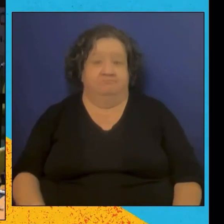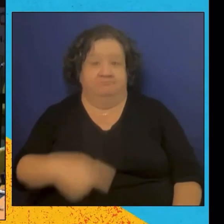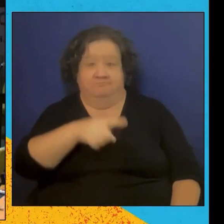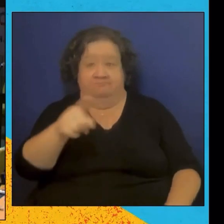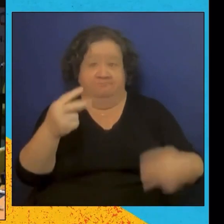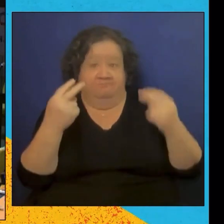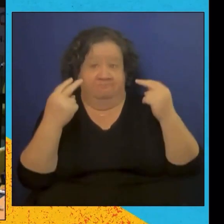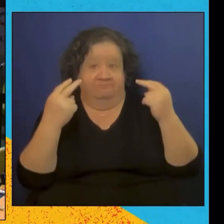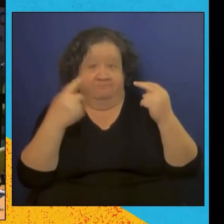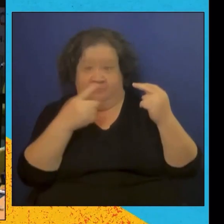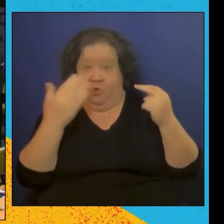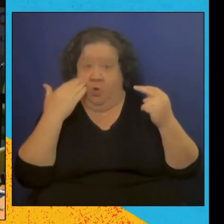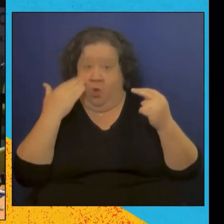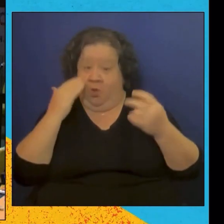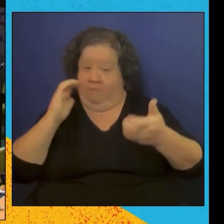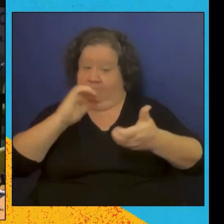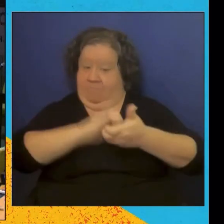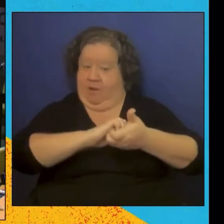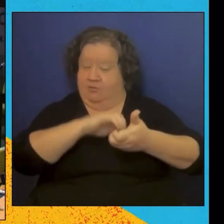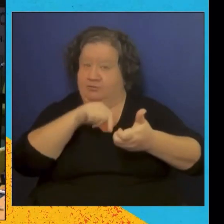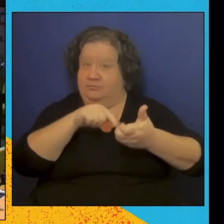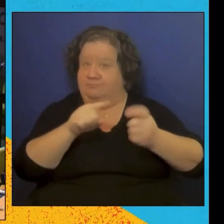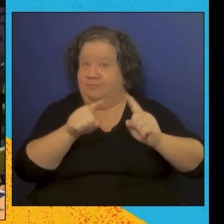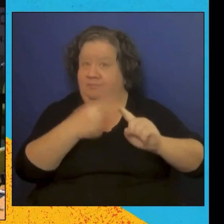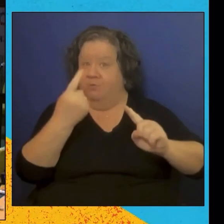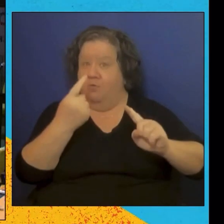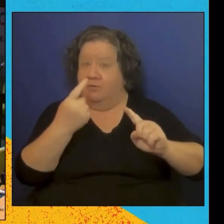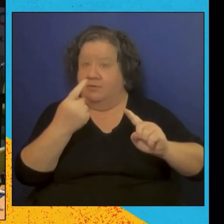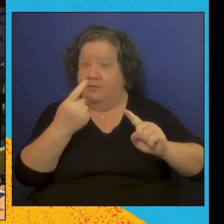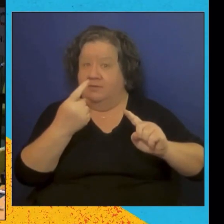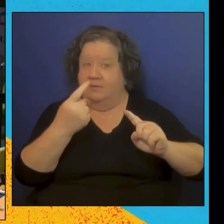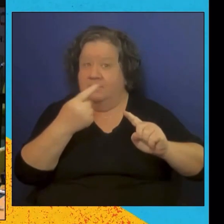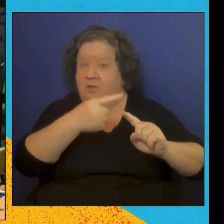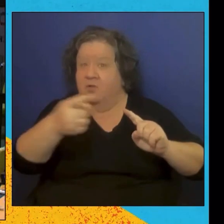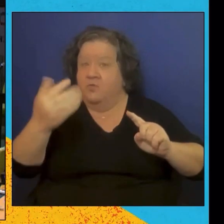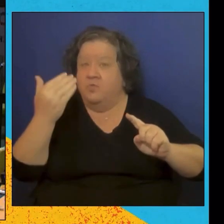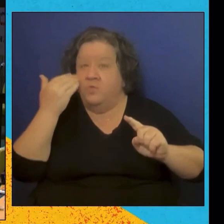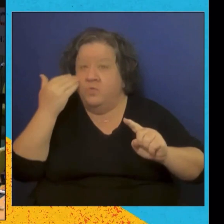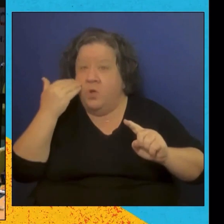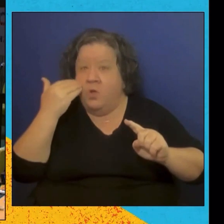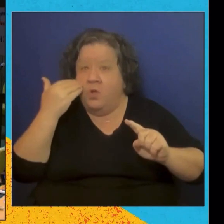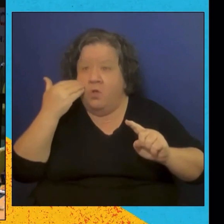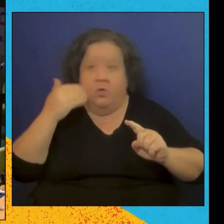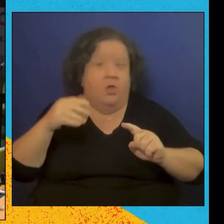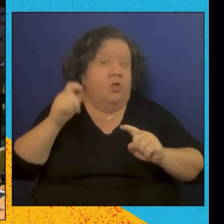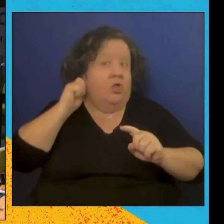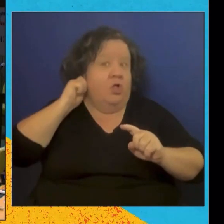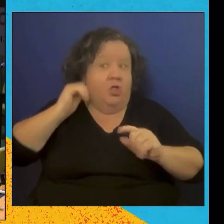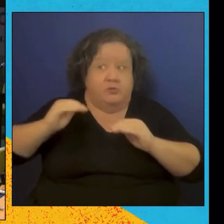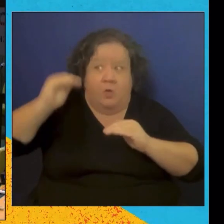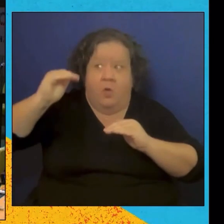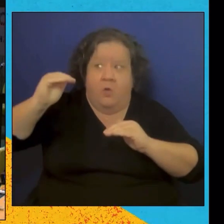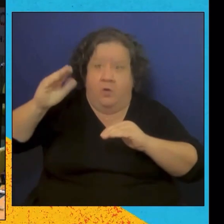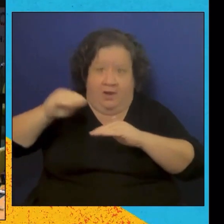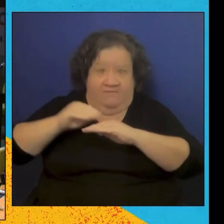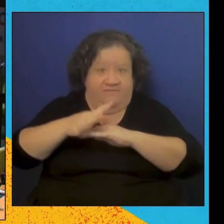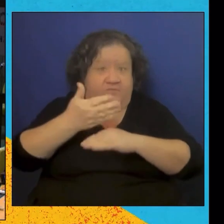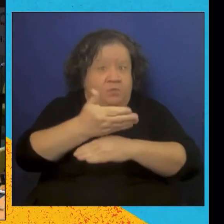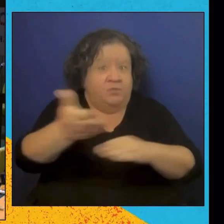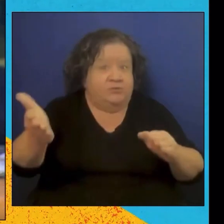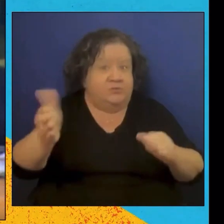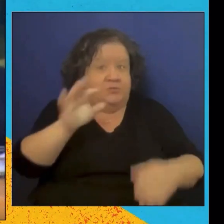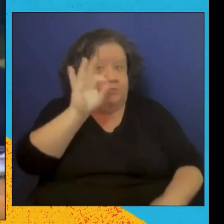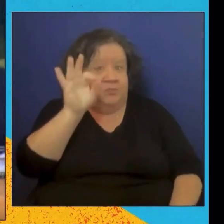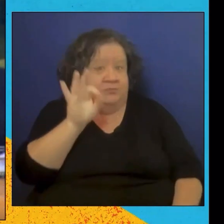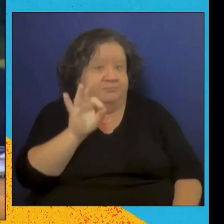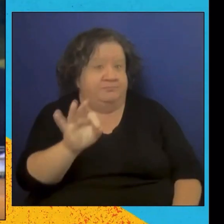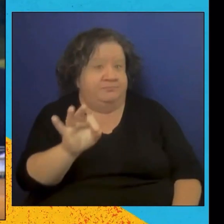Ladies and gentlemen, esteemed delegates of the United Nations and fellow young leaders worldwide. As a young leader for sustainable development goals